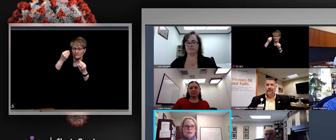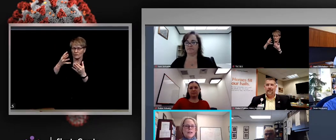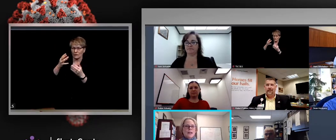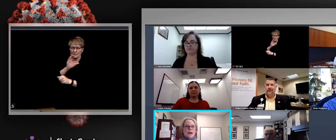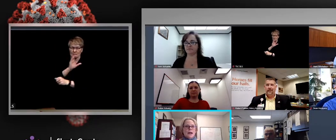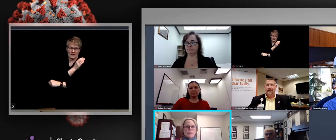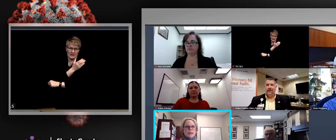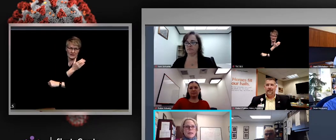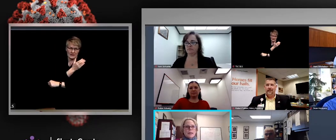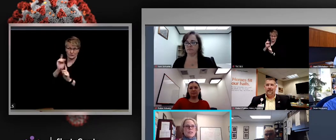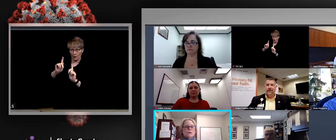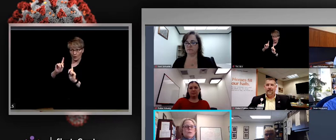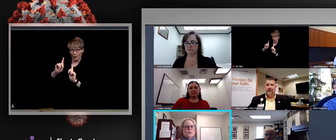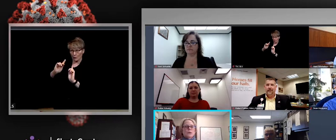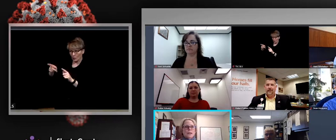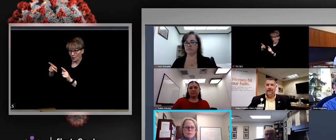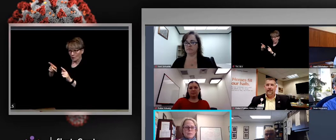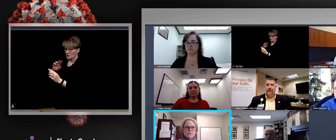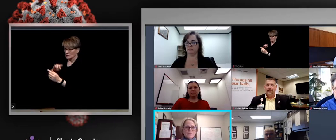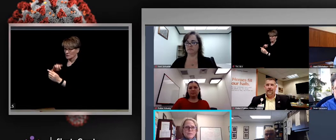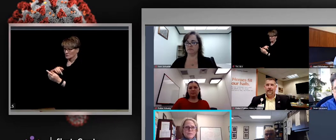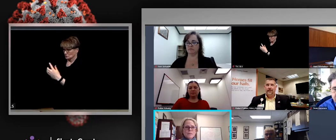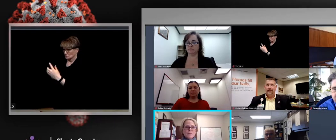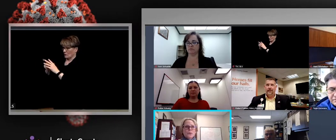vaccinated. And just to